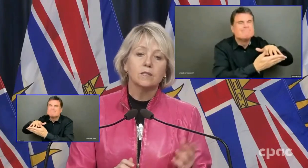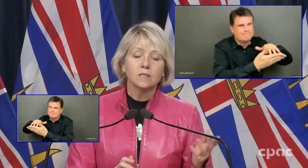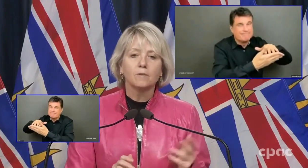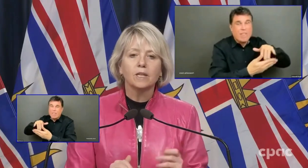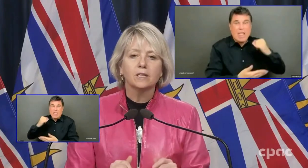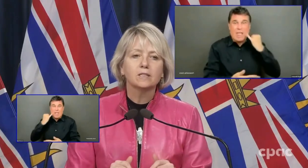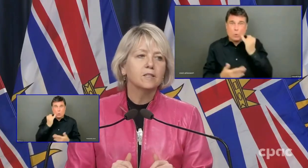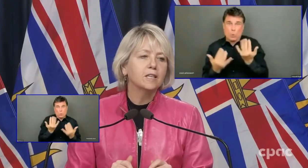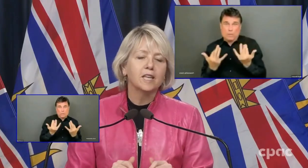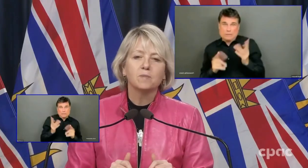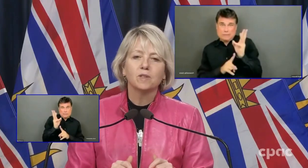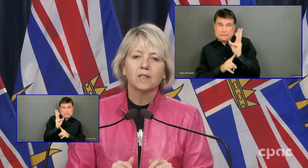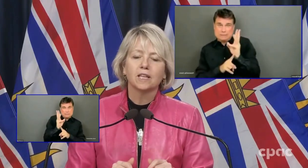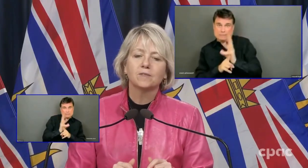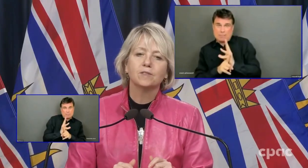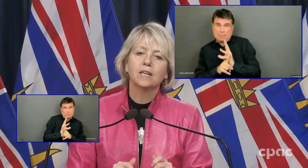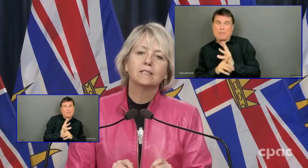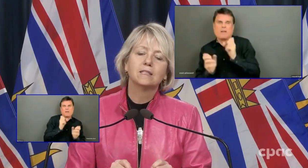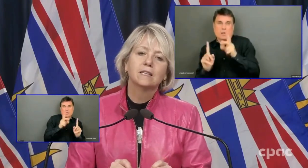at least I read it yesterday, it came out in the last few days.